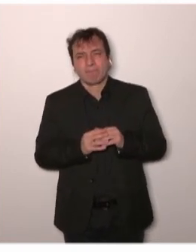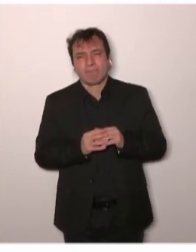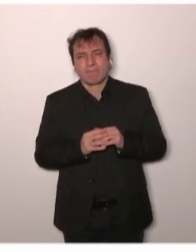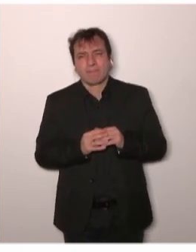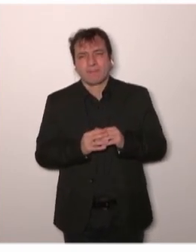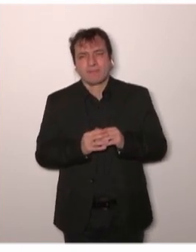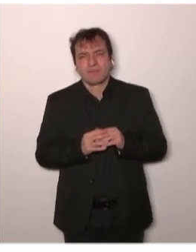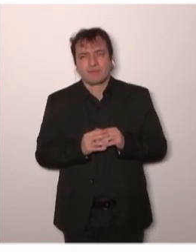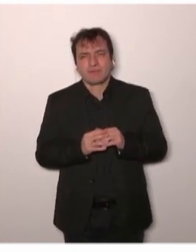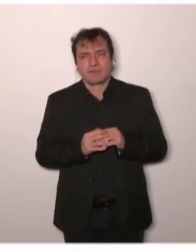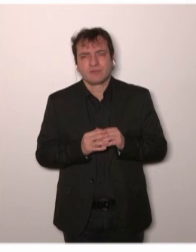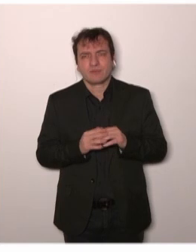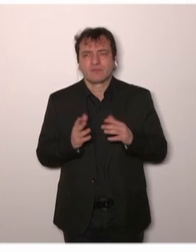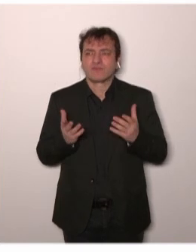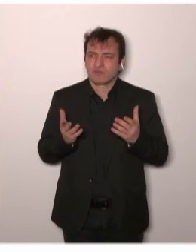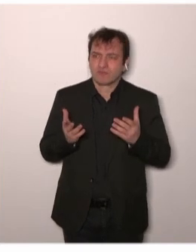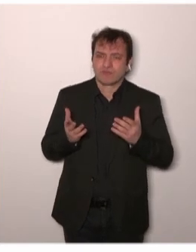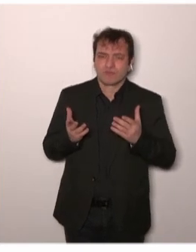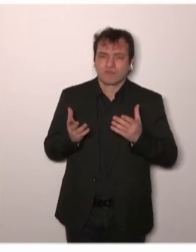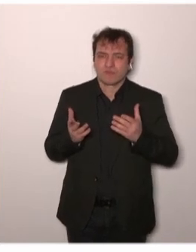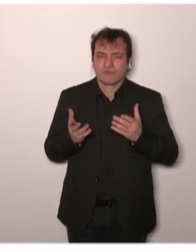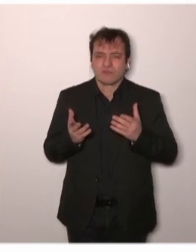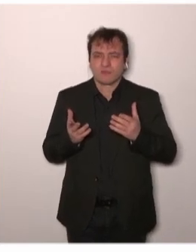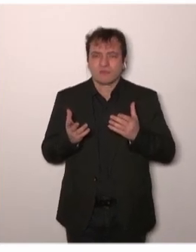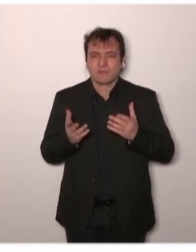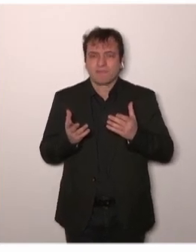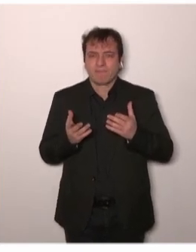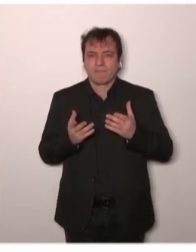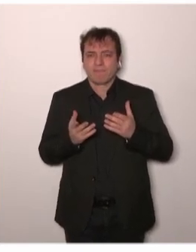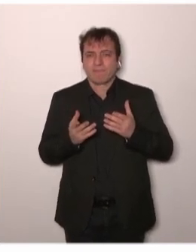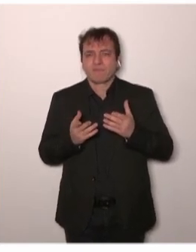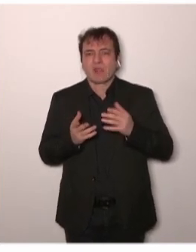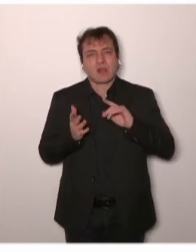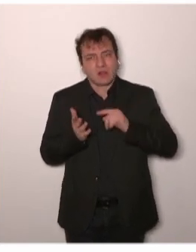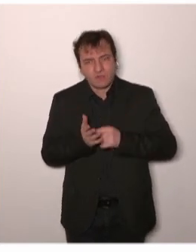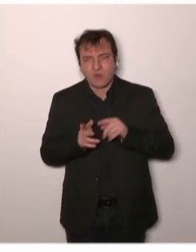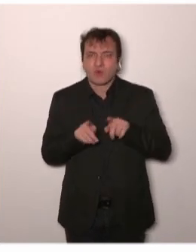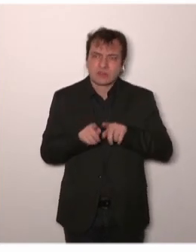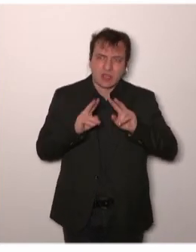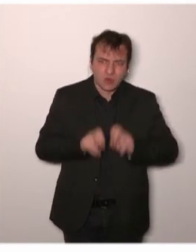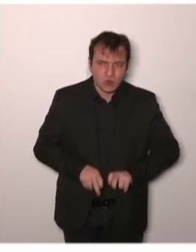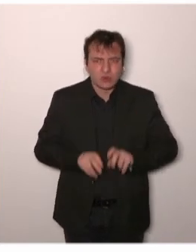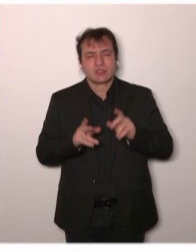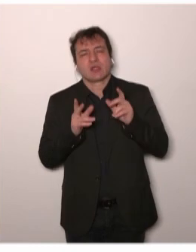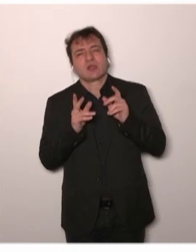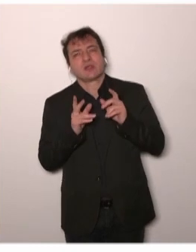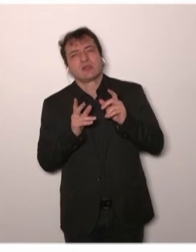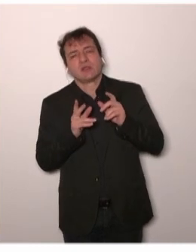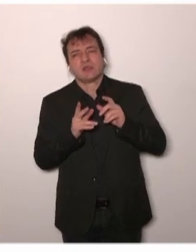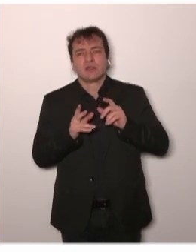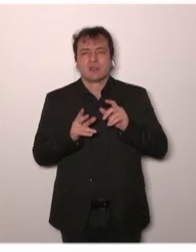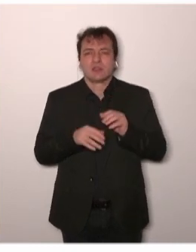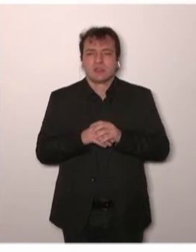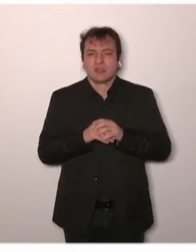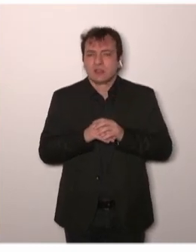it's about drugs, but it's also about other technologies, radiation oncology, surgery, and this is all what we have to understand to bring optimally